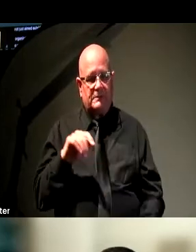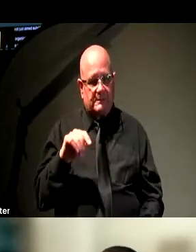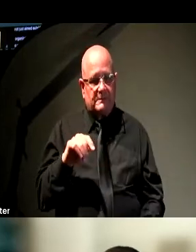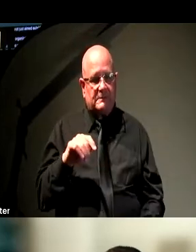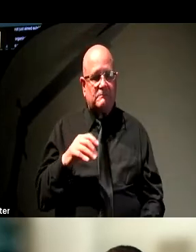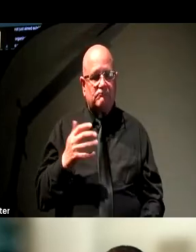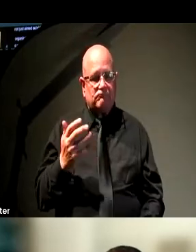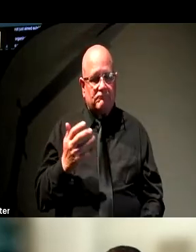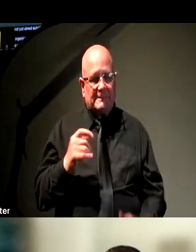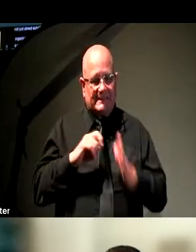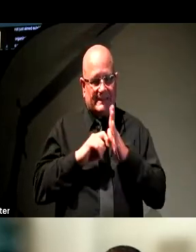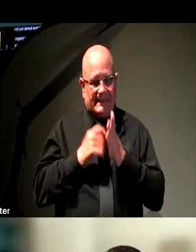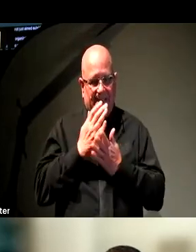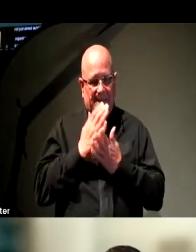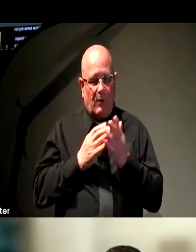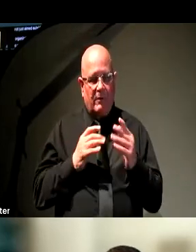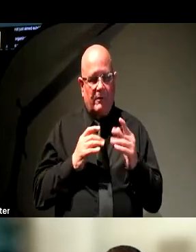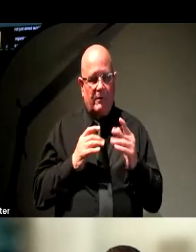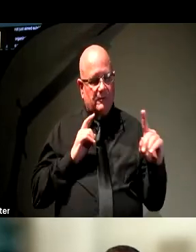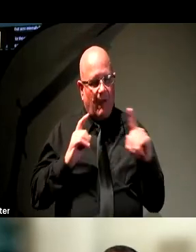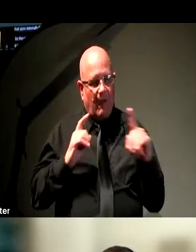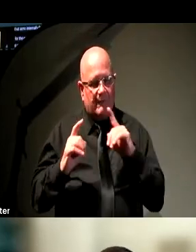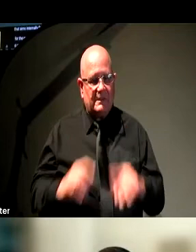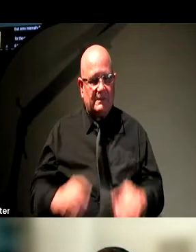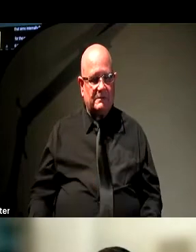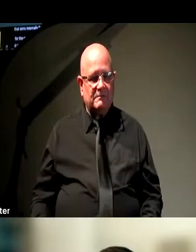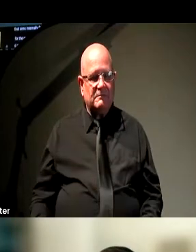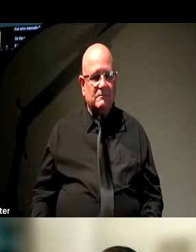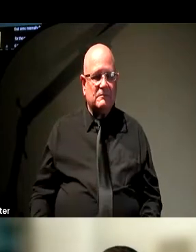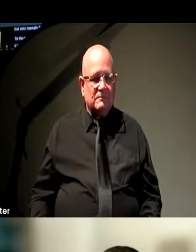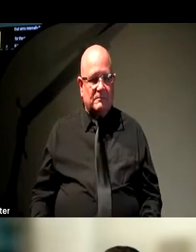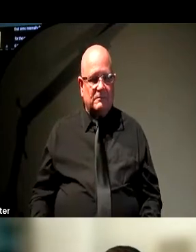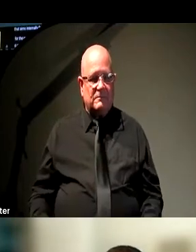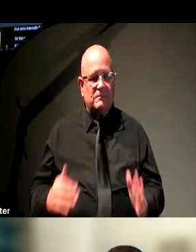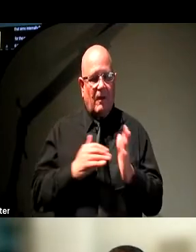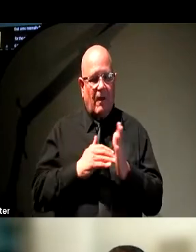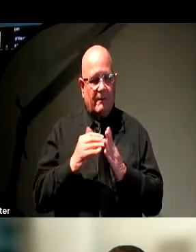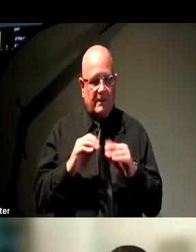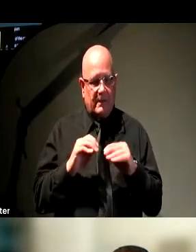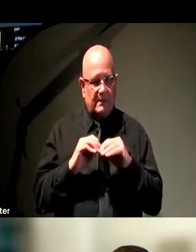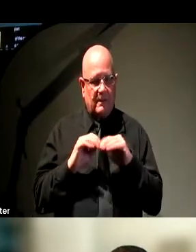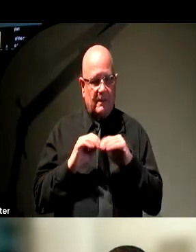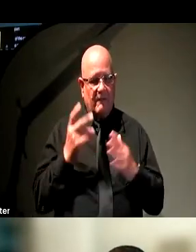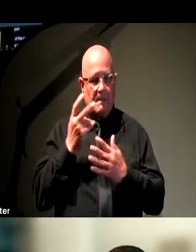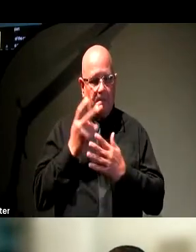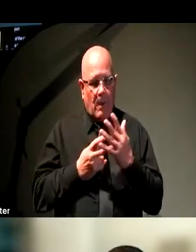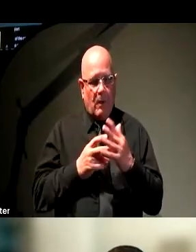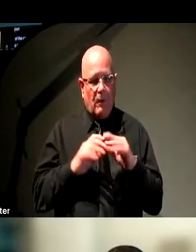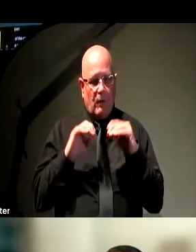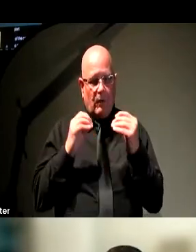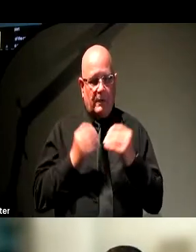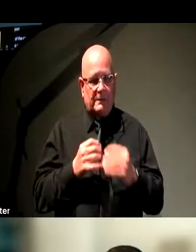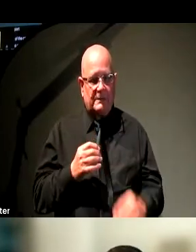key part of this conversation as well, and it's one that often gets prioritized lower. Because organizations, I think, just